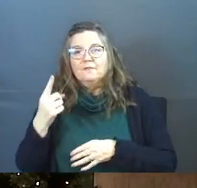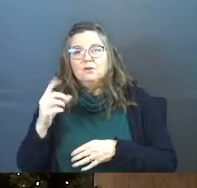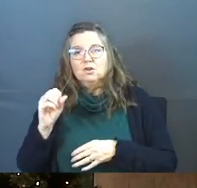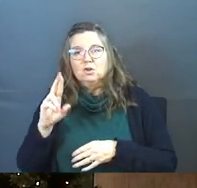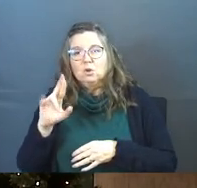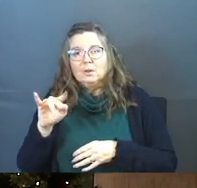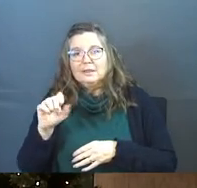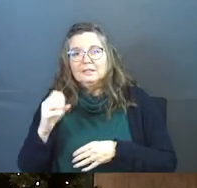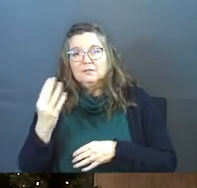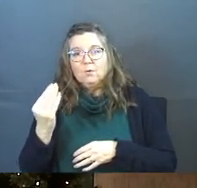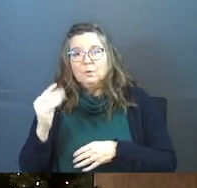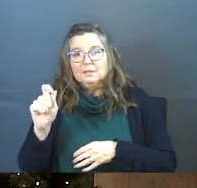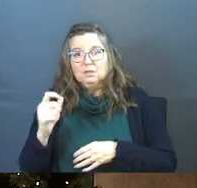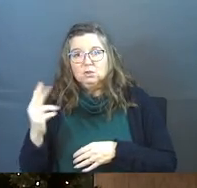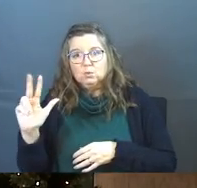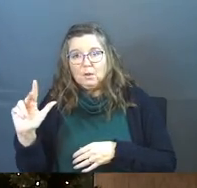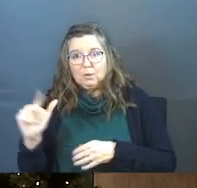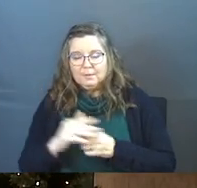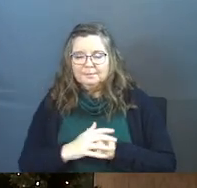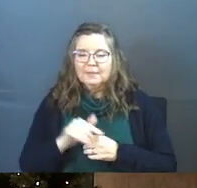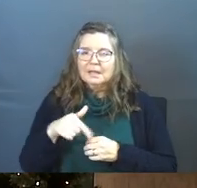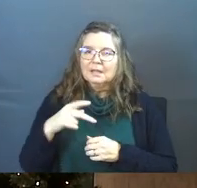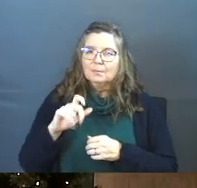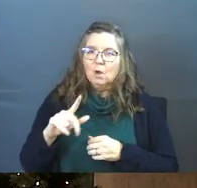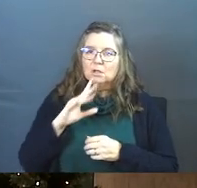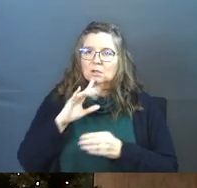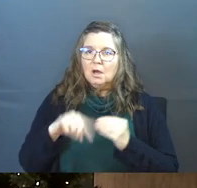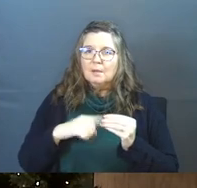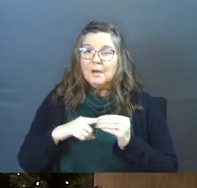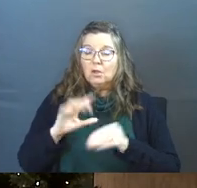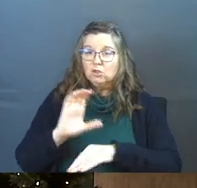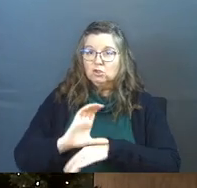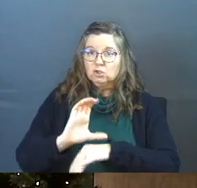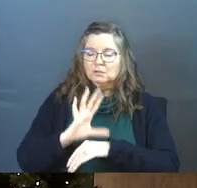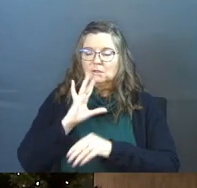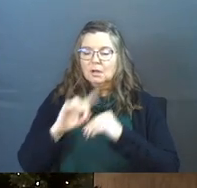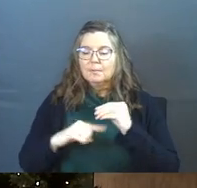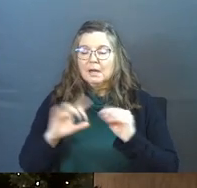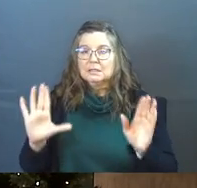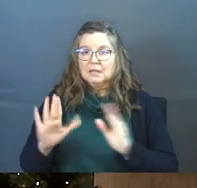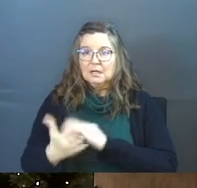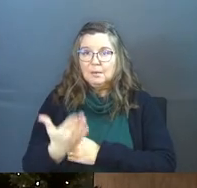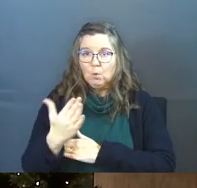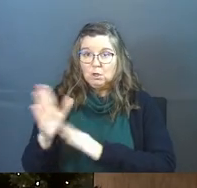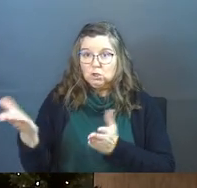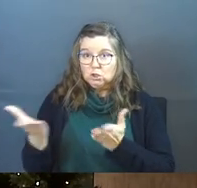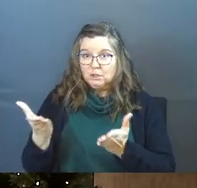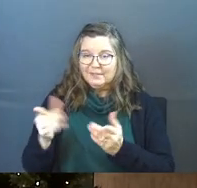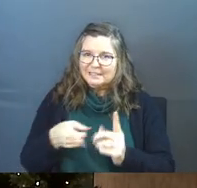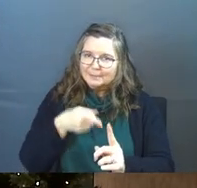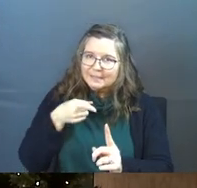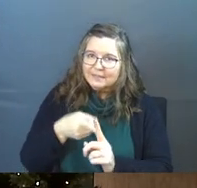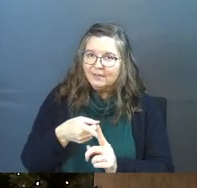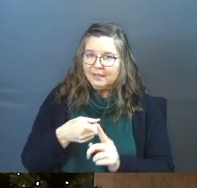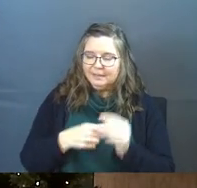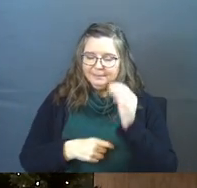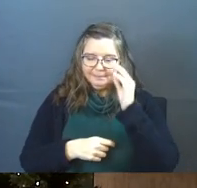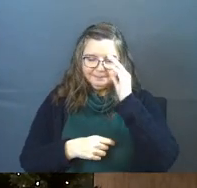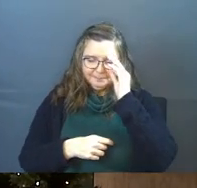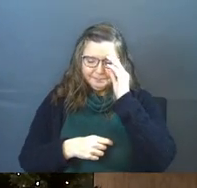23. And this is Paul talking about the church and he's talking about a Sunday morning service very specifically.